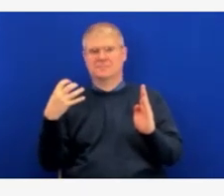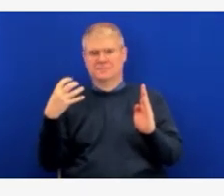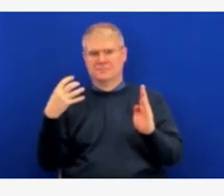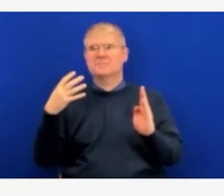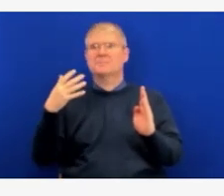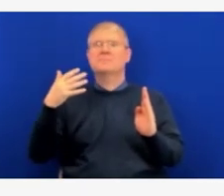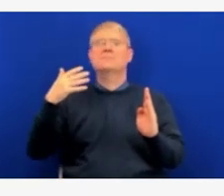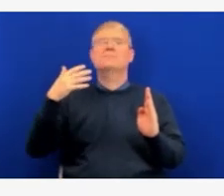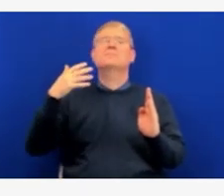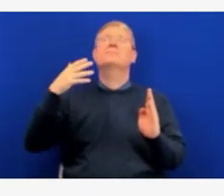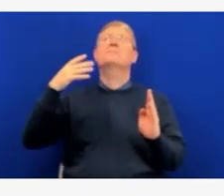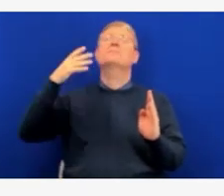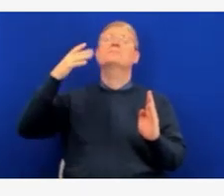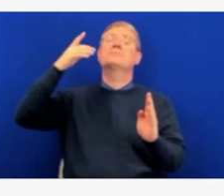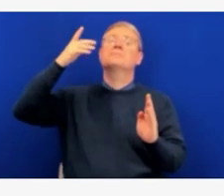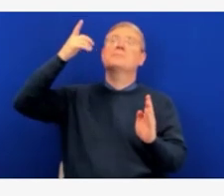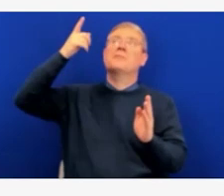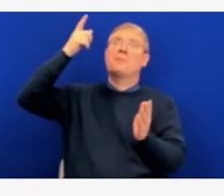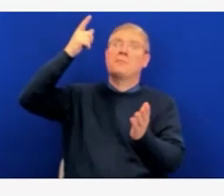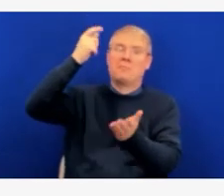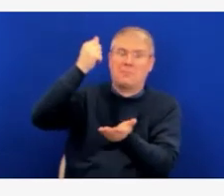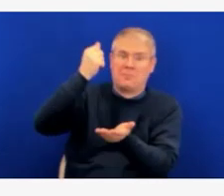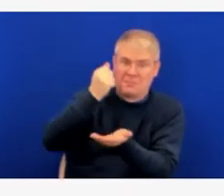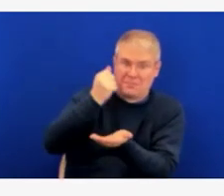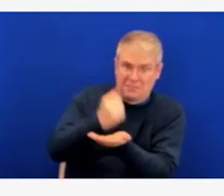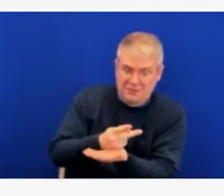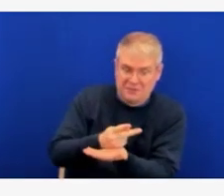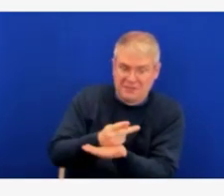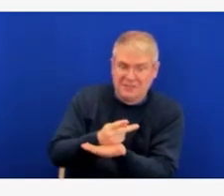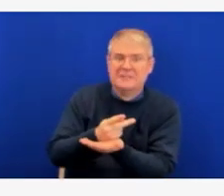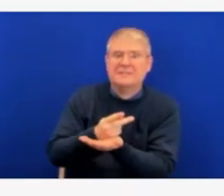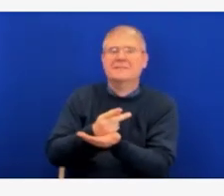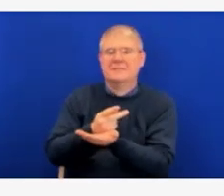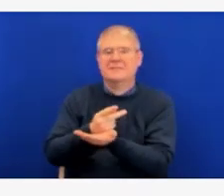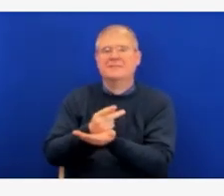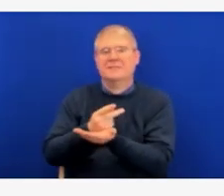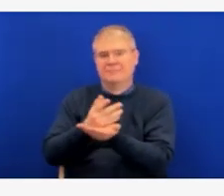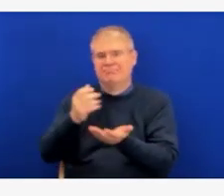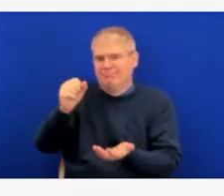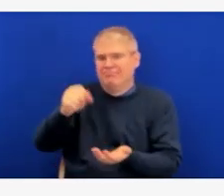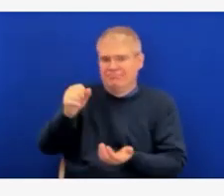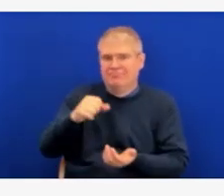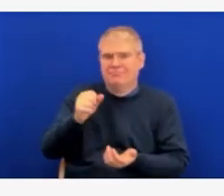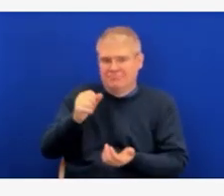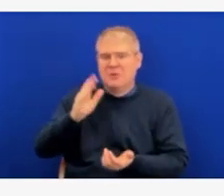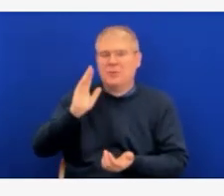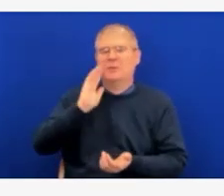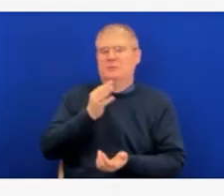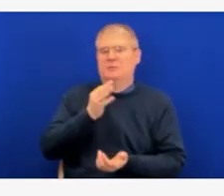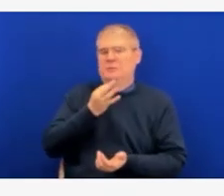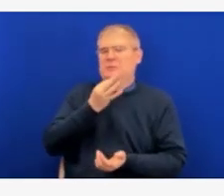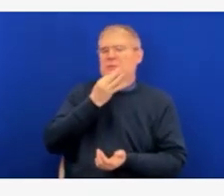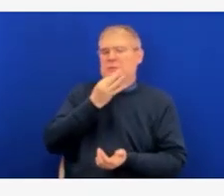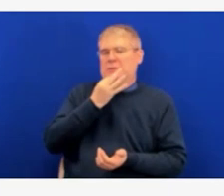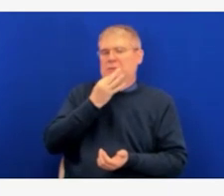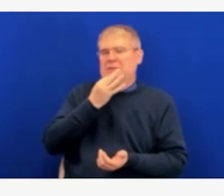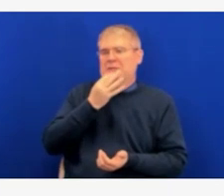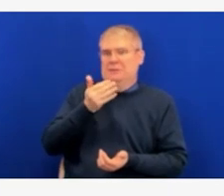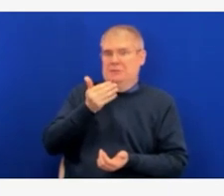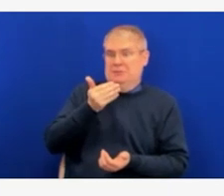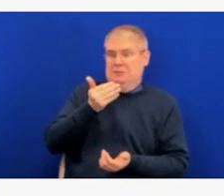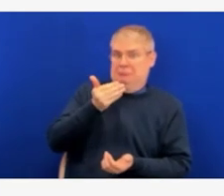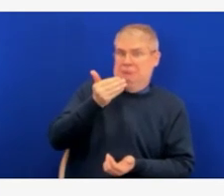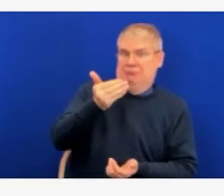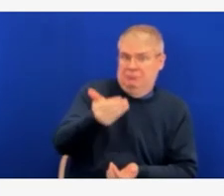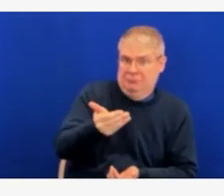a rollout that we will certainly be hearing more about that, I'm sure. There are clinical trials going on in younger age groups, I think as low as